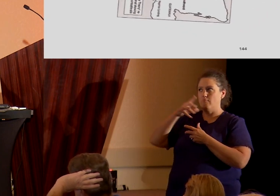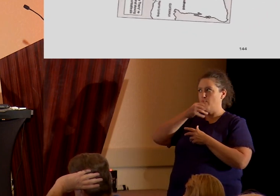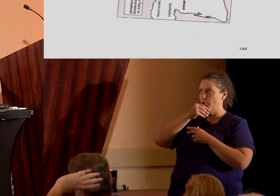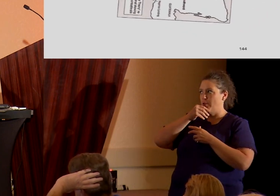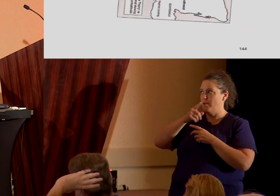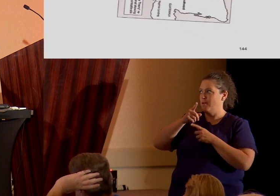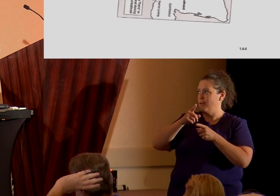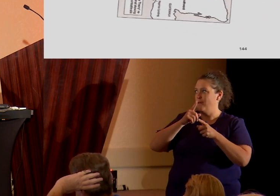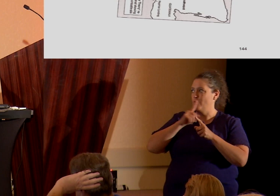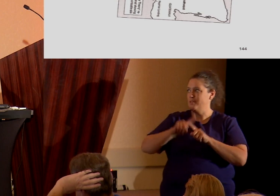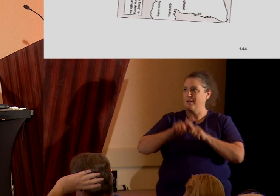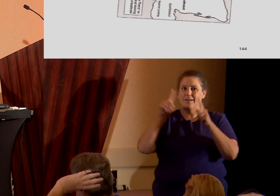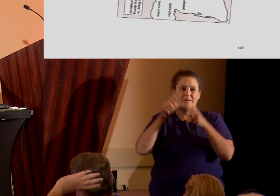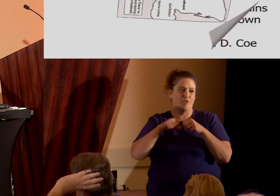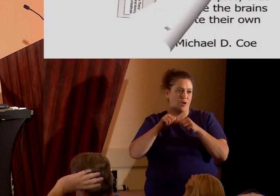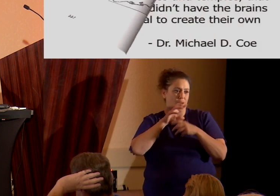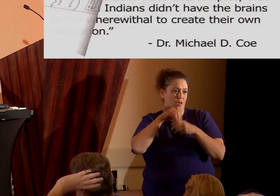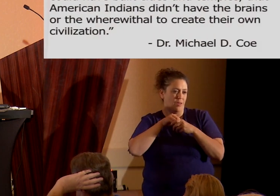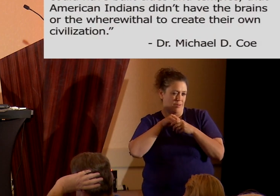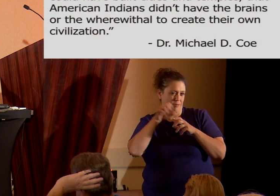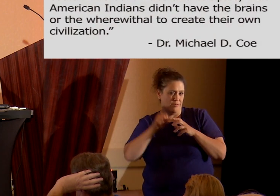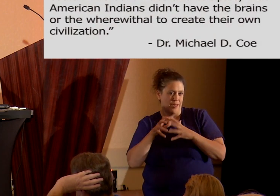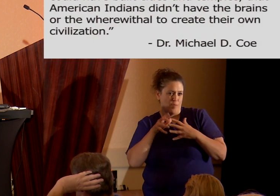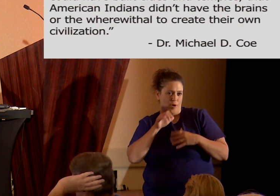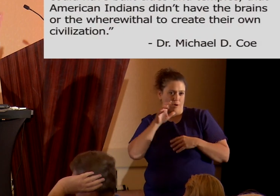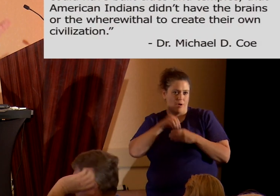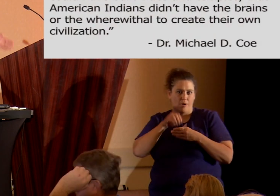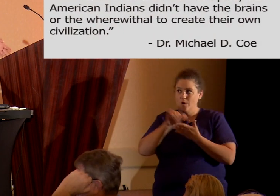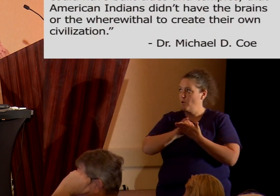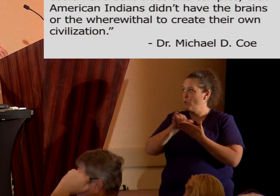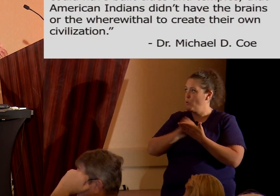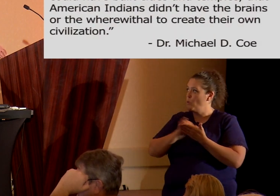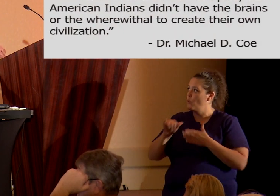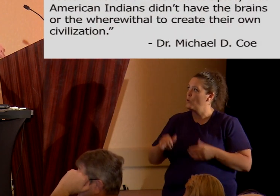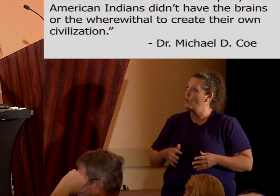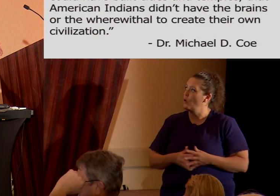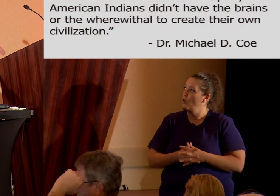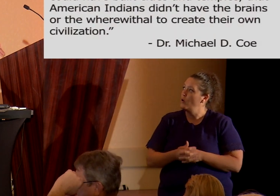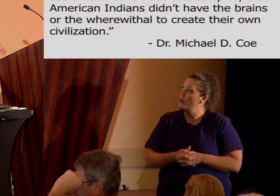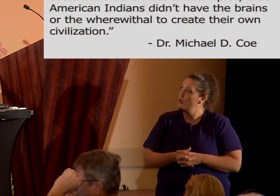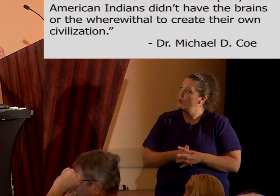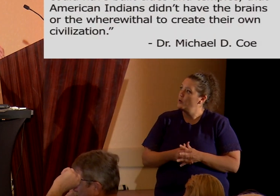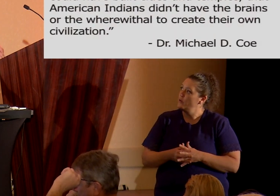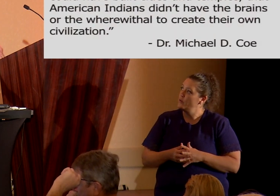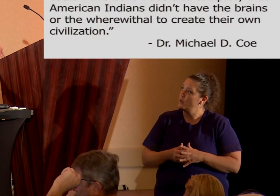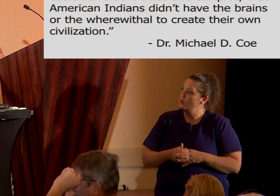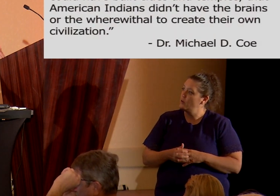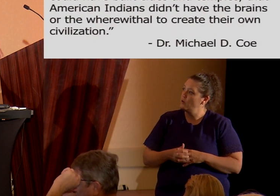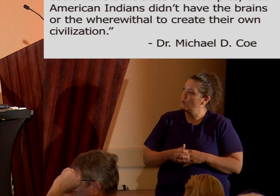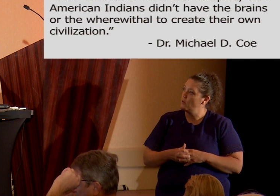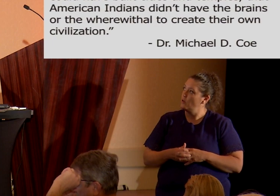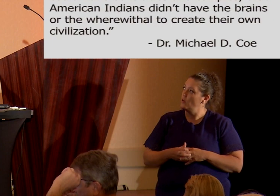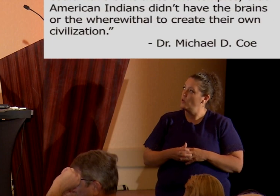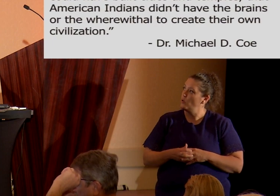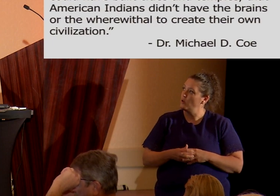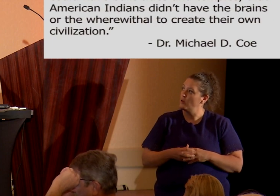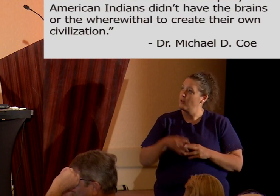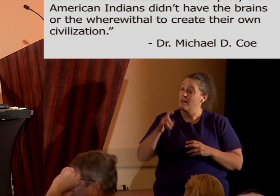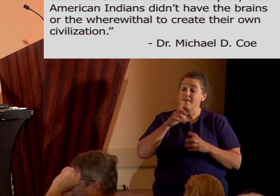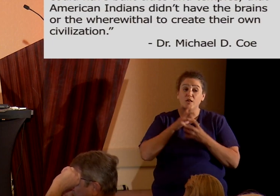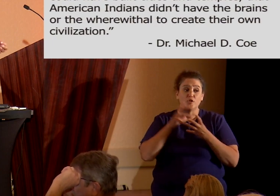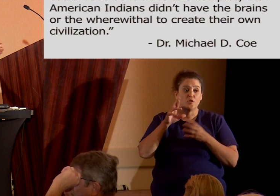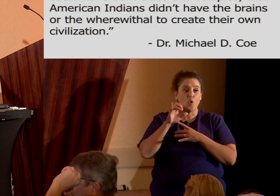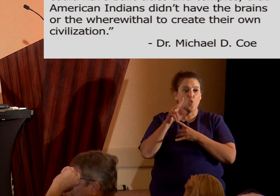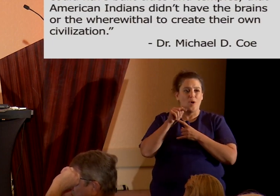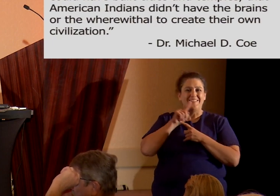America, not in Palmyra, New York. Uh, not a weight of evidence existed. It's complete rot, root, and branch. It's so racist,